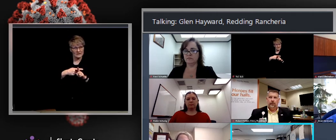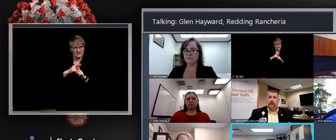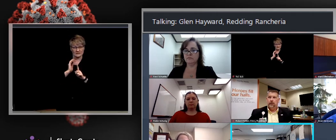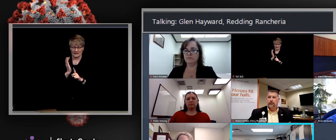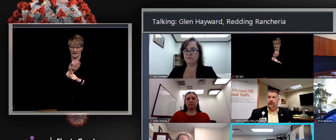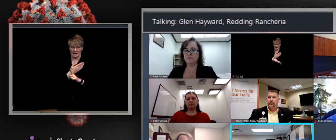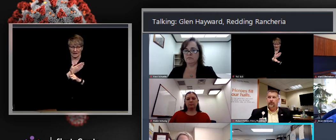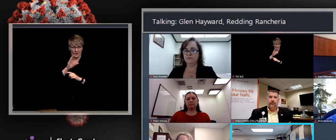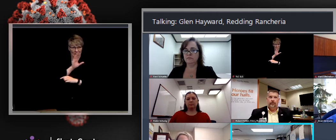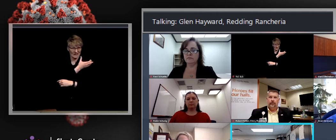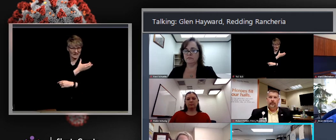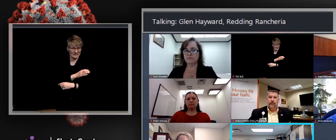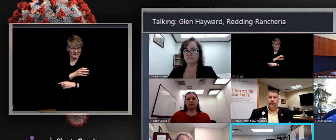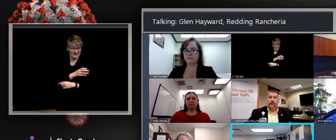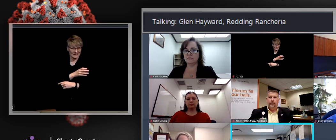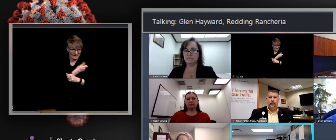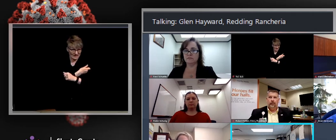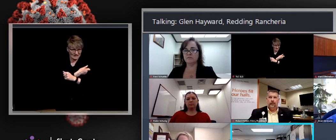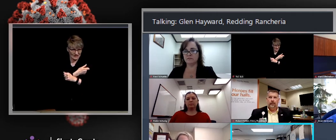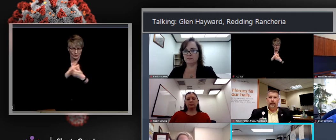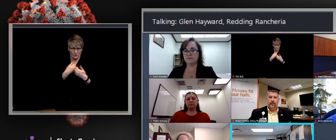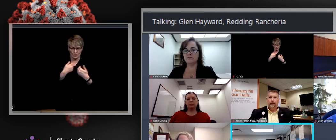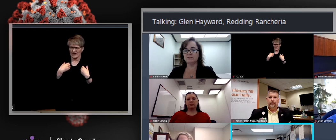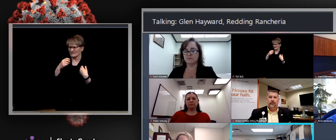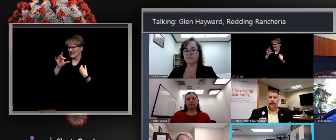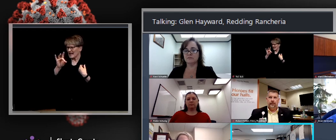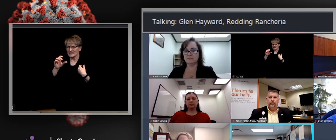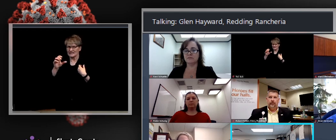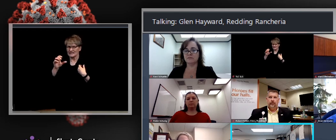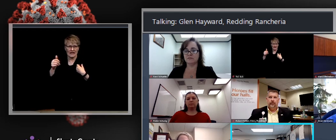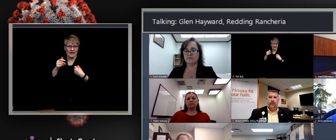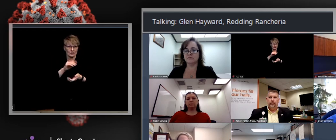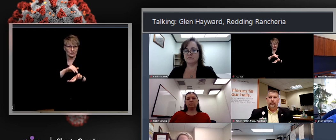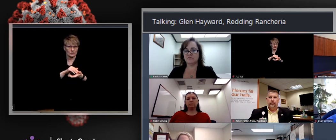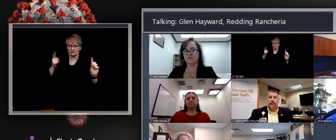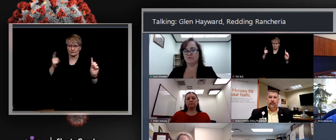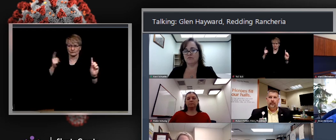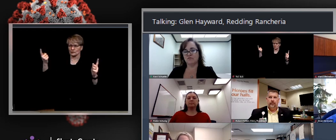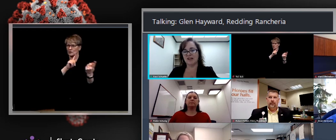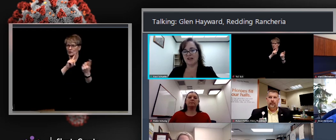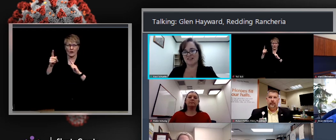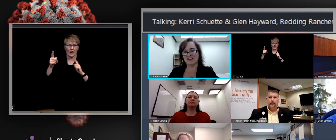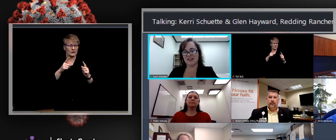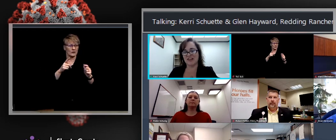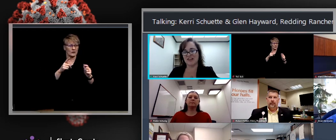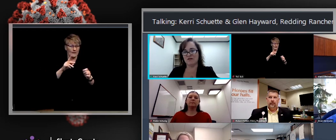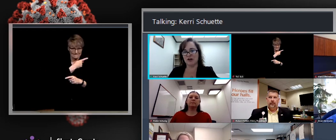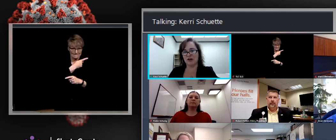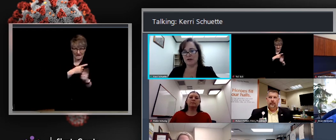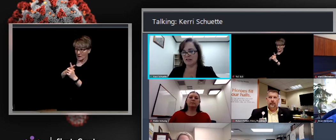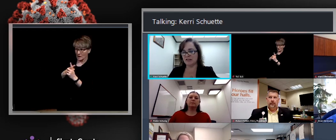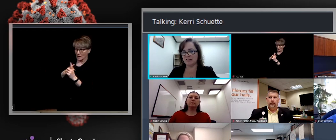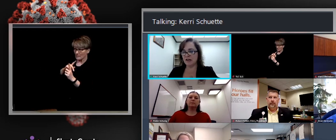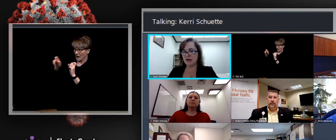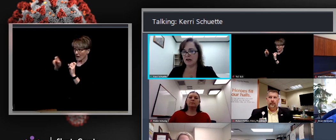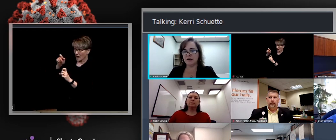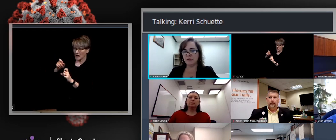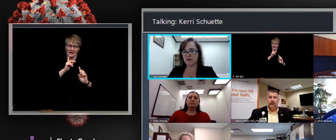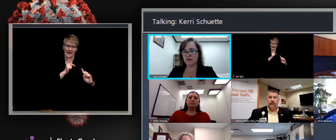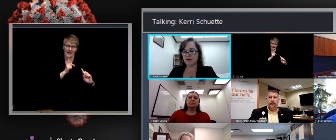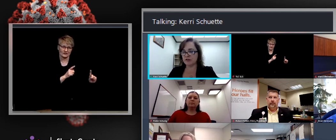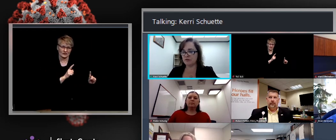that are here walking around answering questions that are available to the patients if they need them. Excellent. Thank you very much.